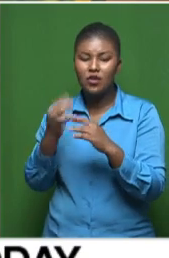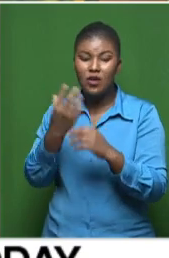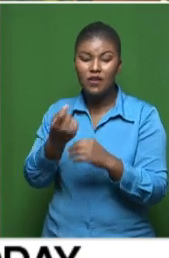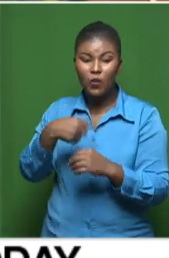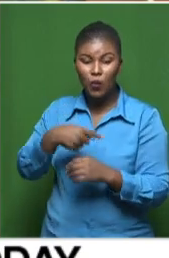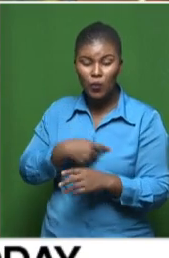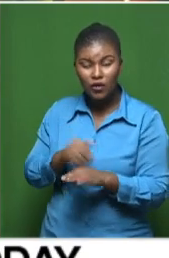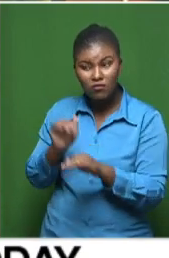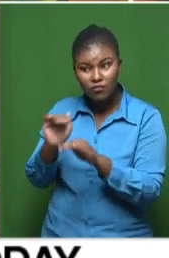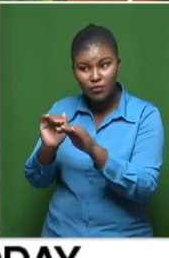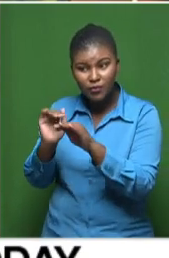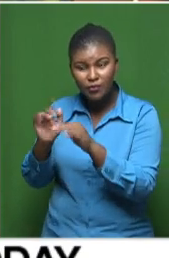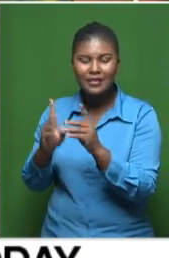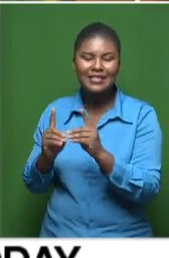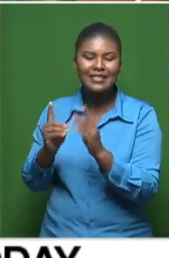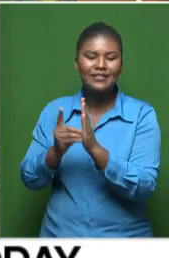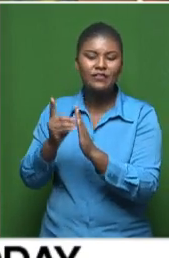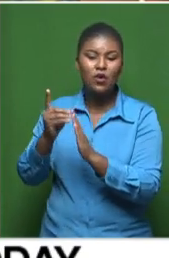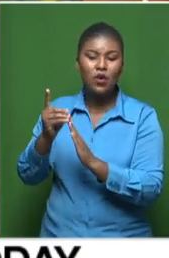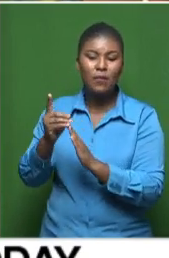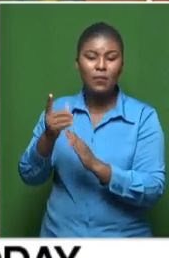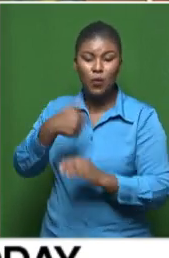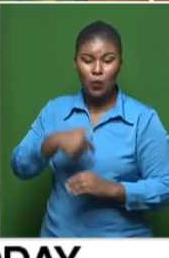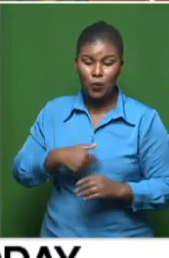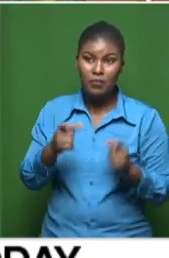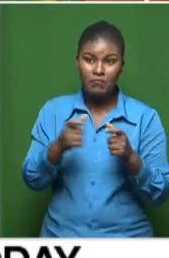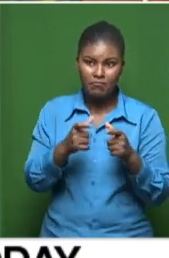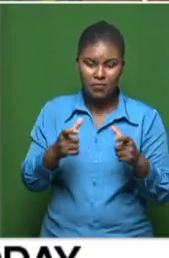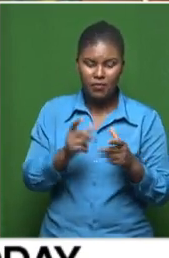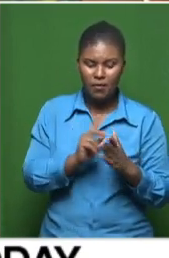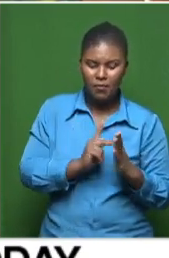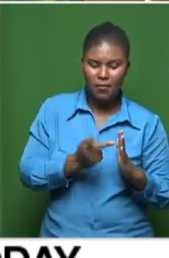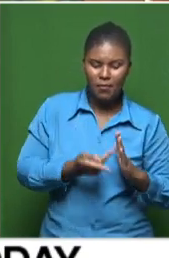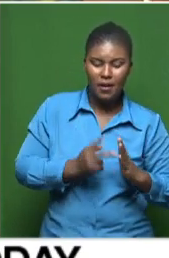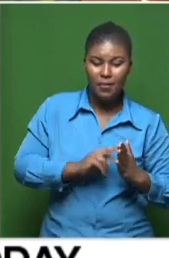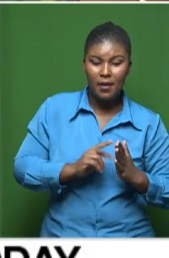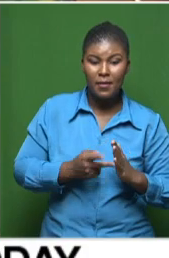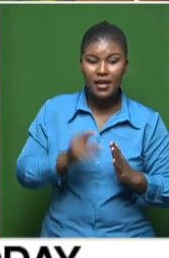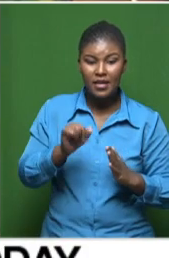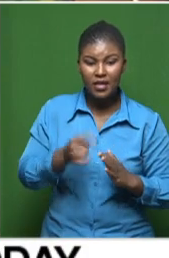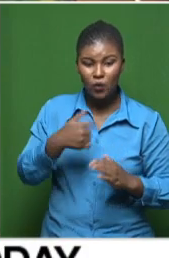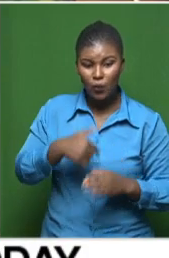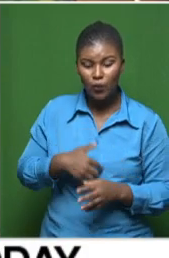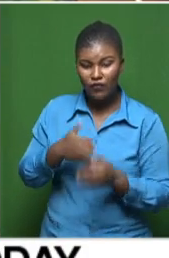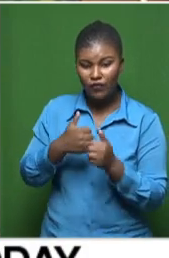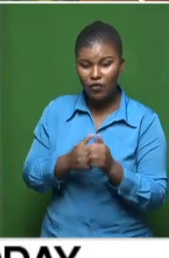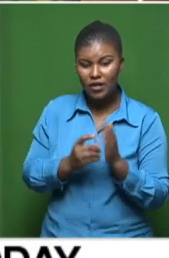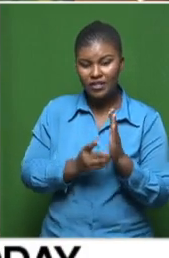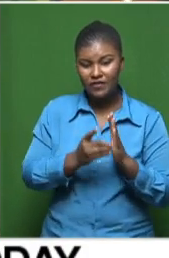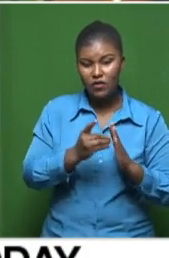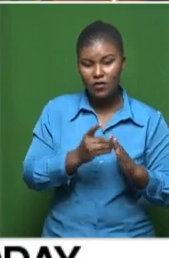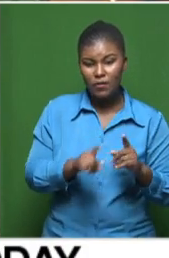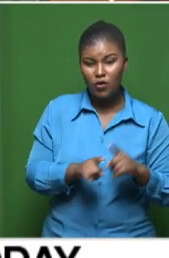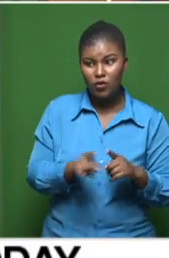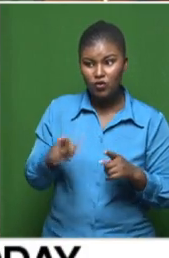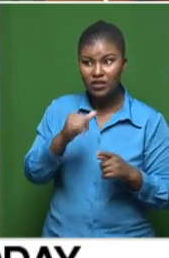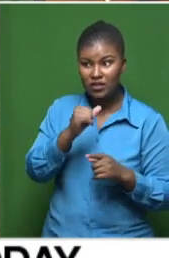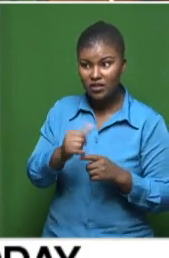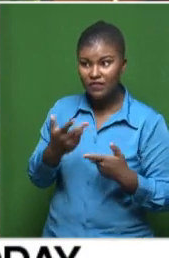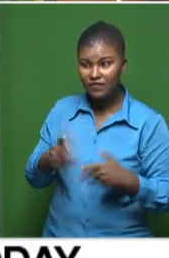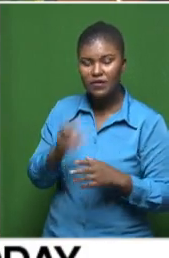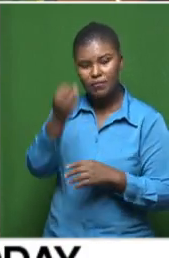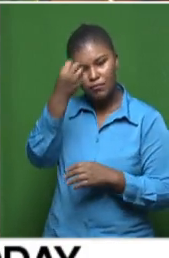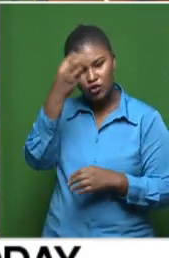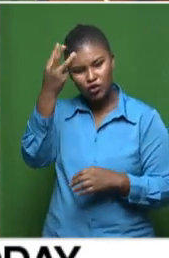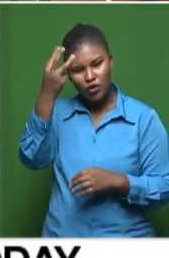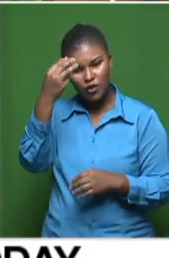behind those developments. So, it is our big plan to make sure that we follow developments, as you say, in your Pretoria,